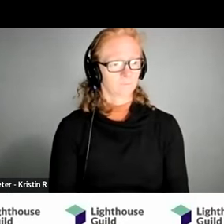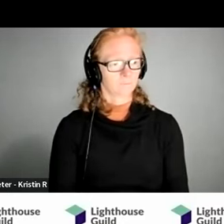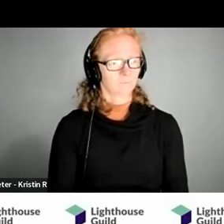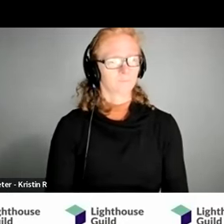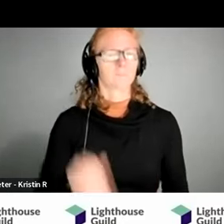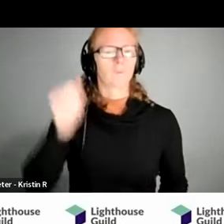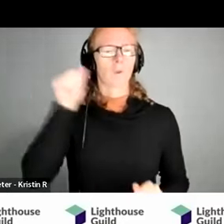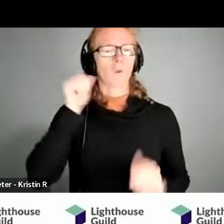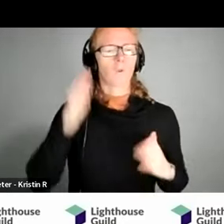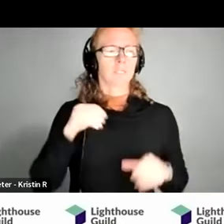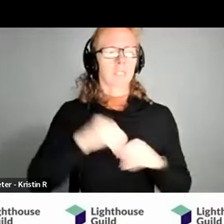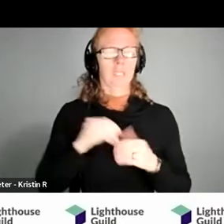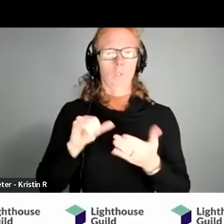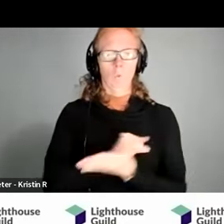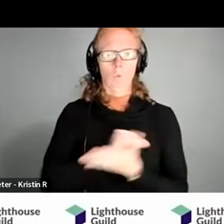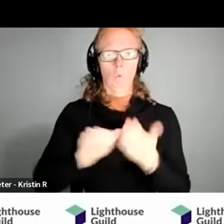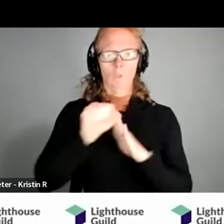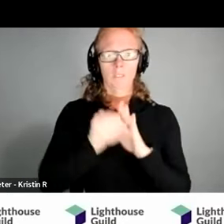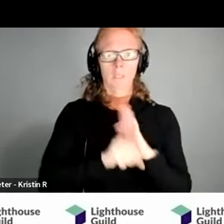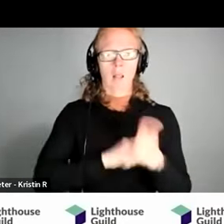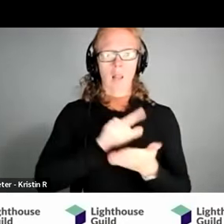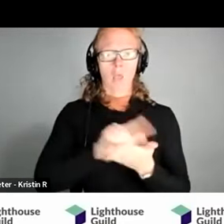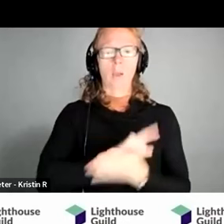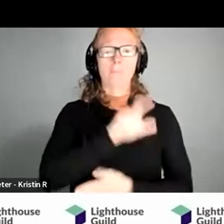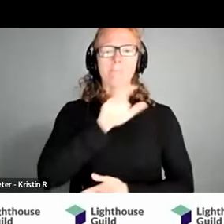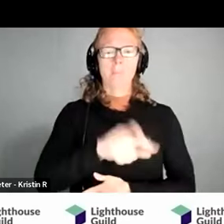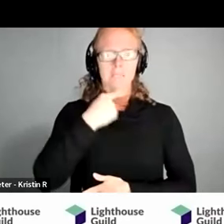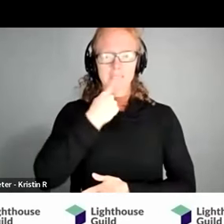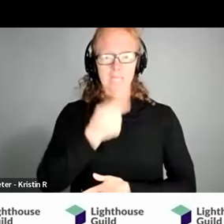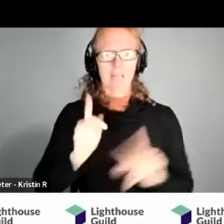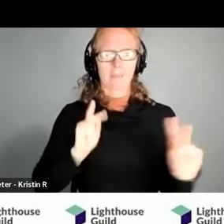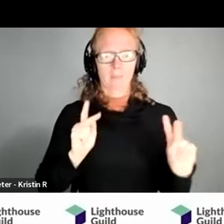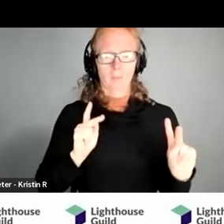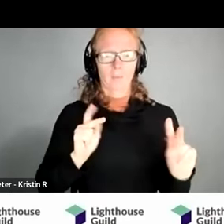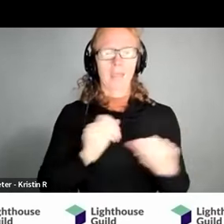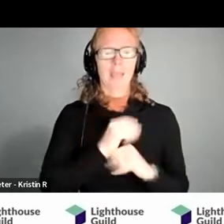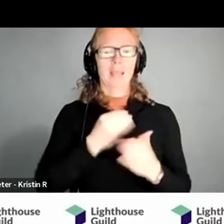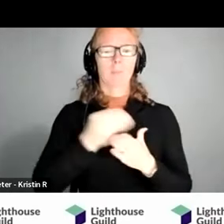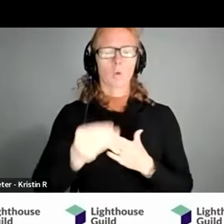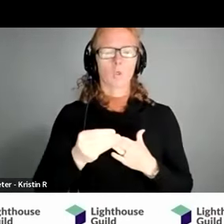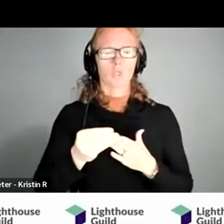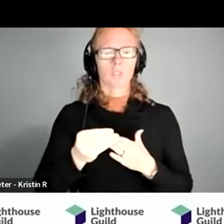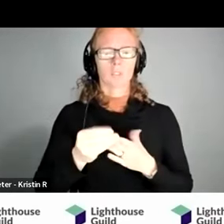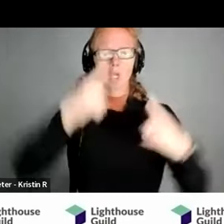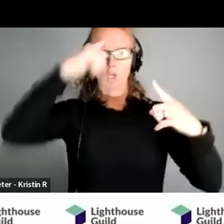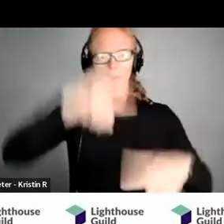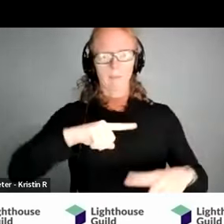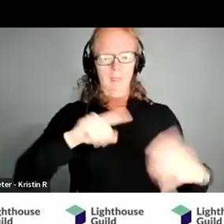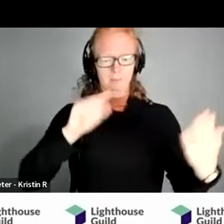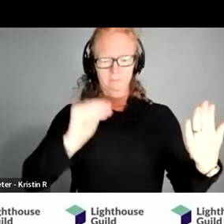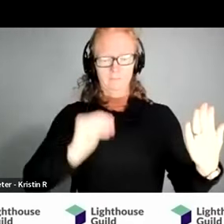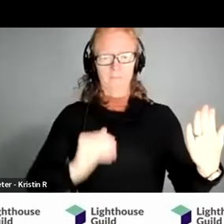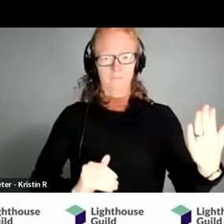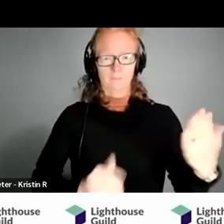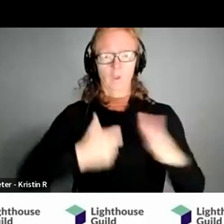york state law that you do have to have the information disclosed and a purchase agreement outlining the um